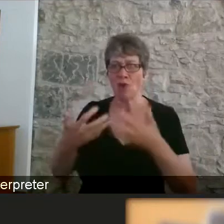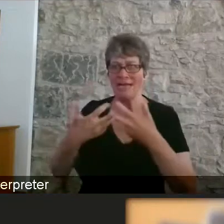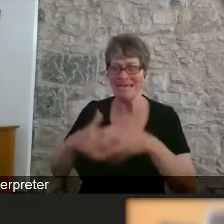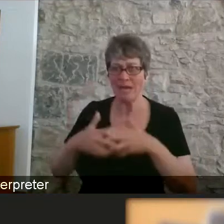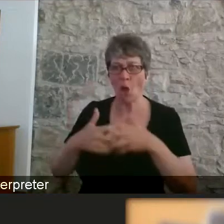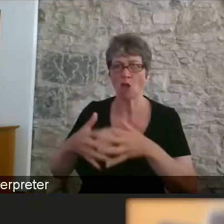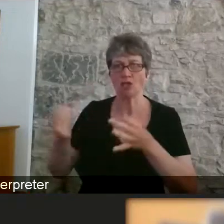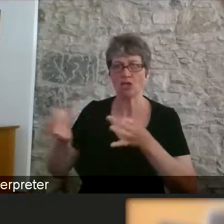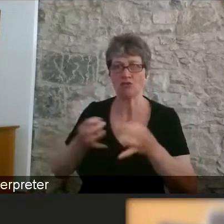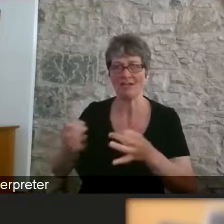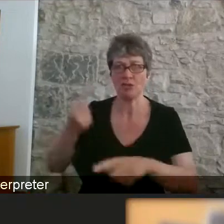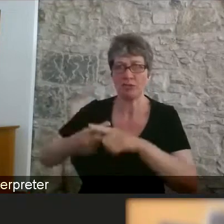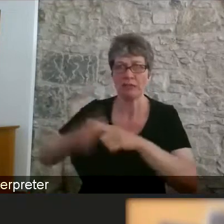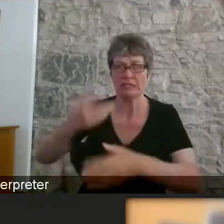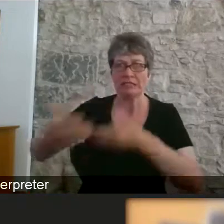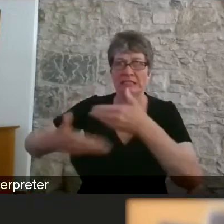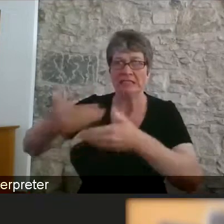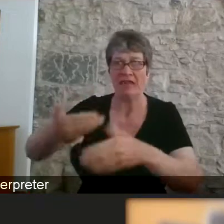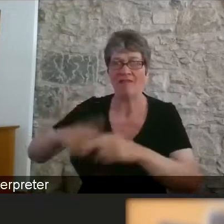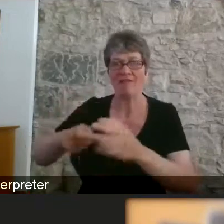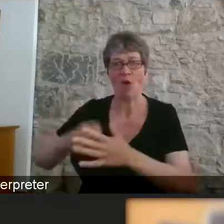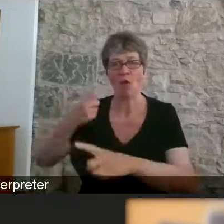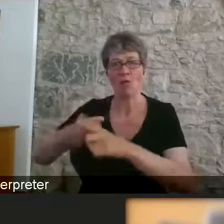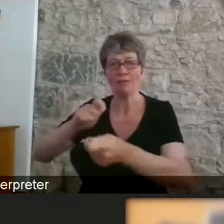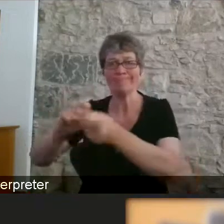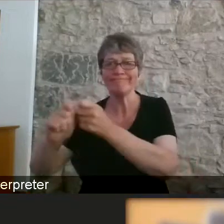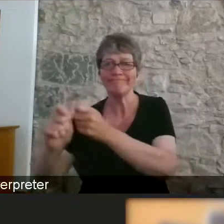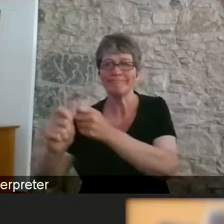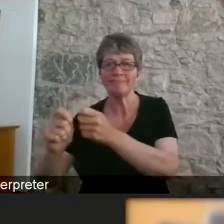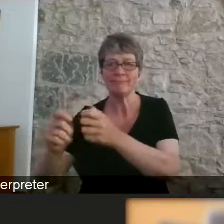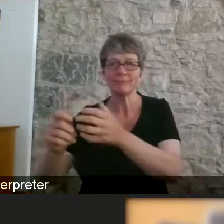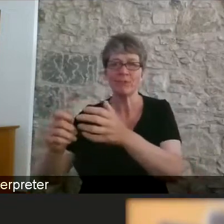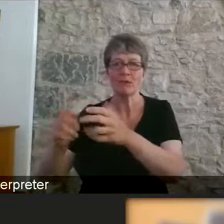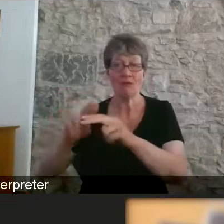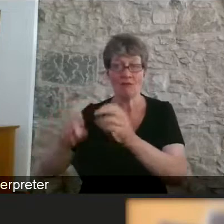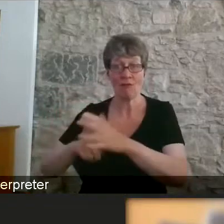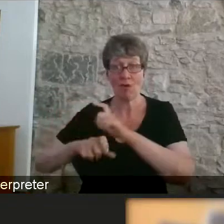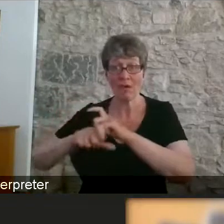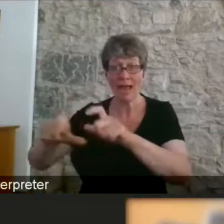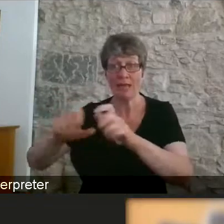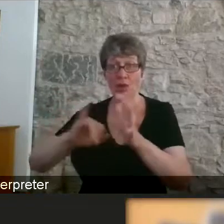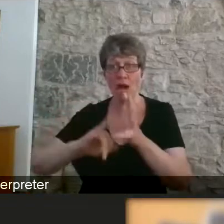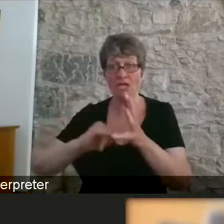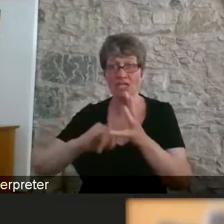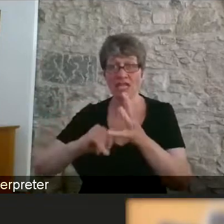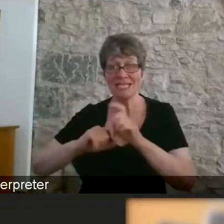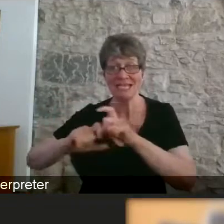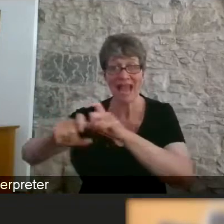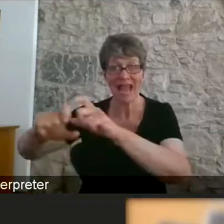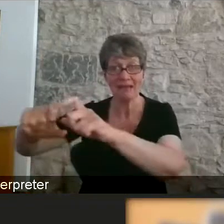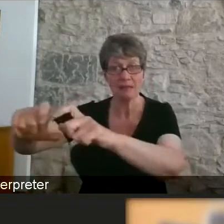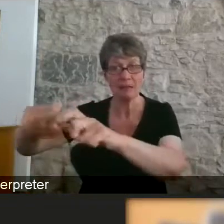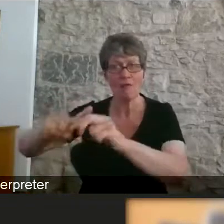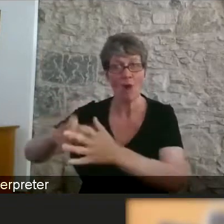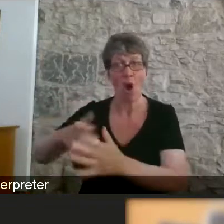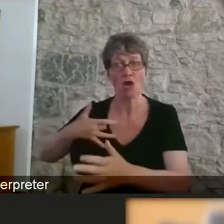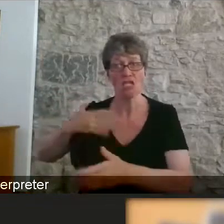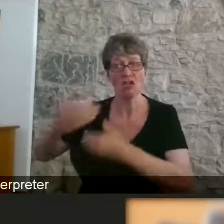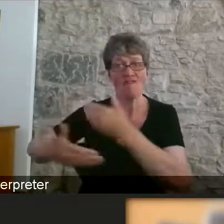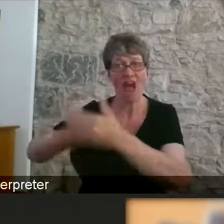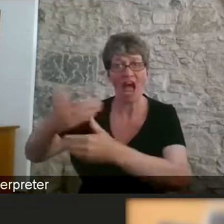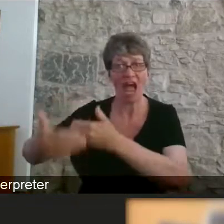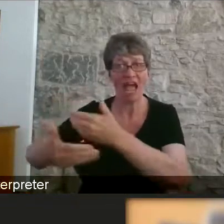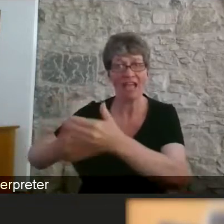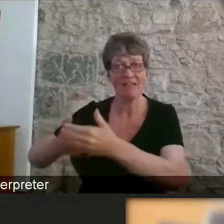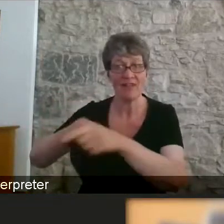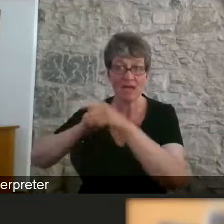transformations because they have just continued to sustain themselves and survive and continue to operate in whatever market they in. I think